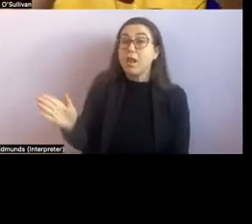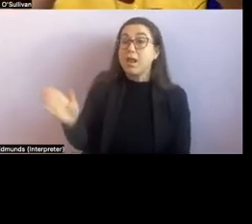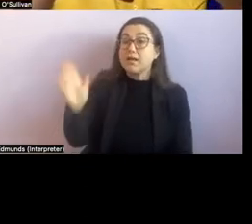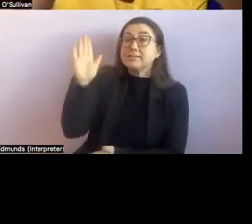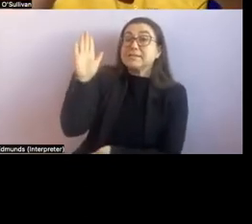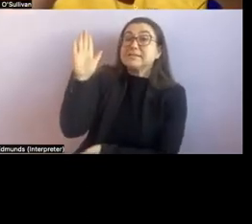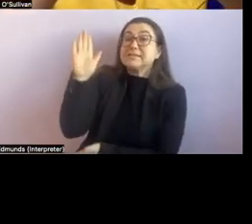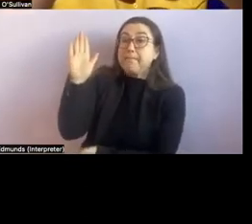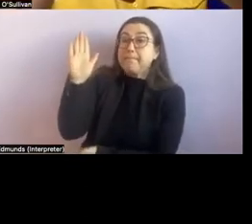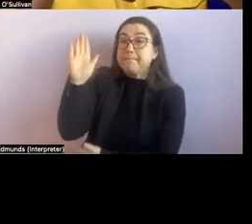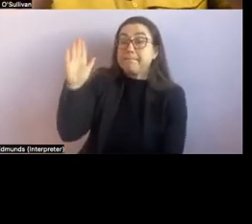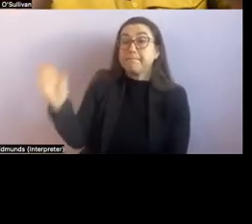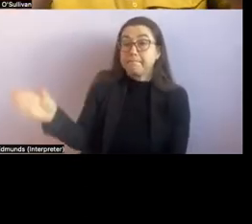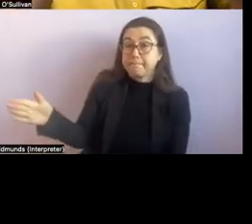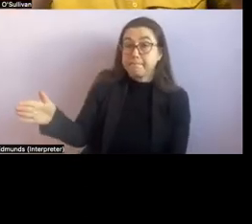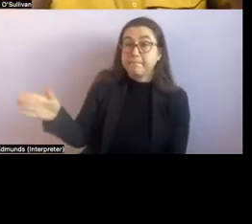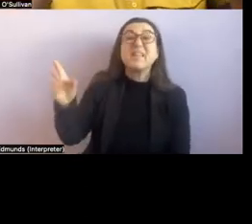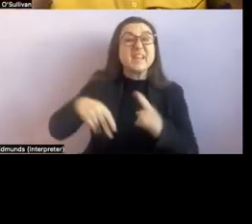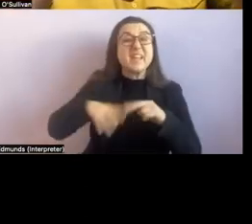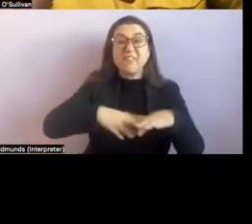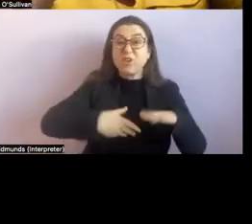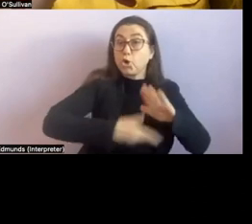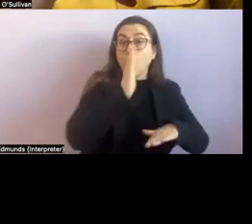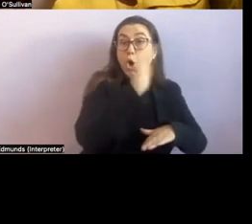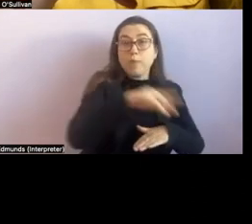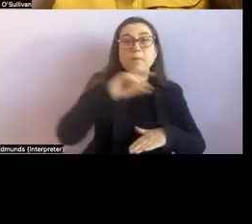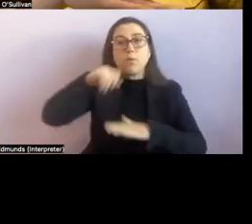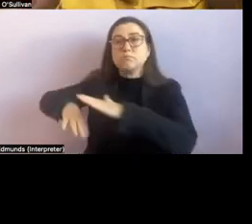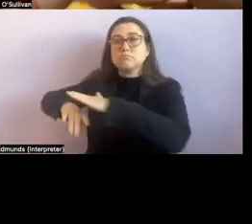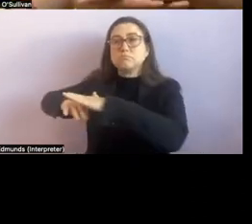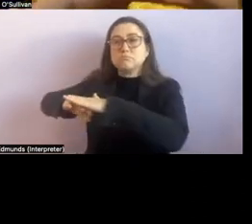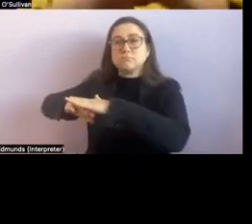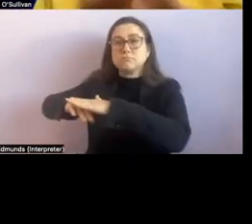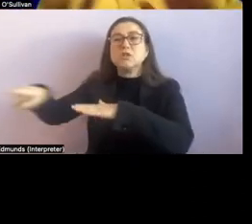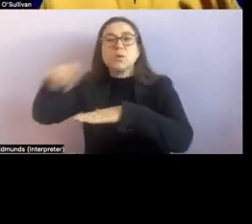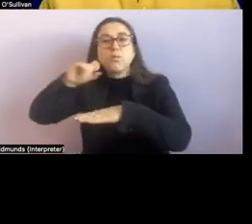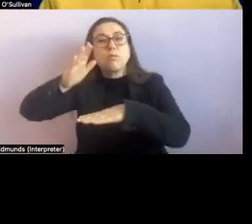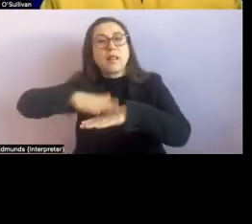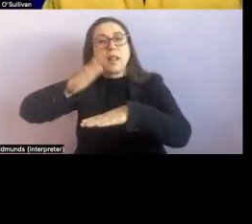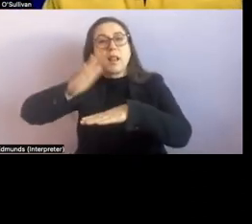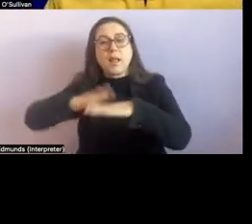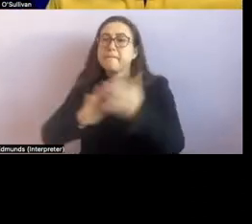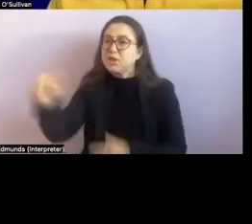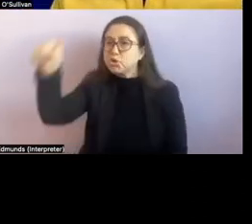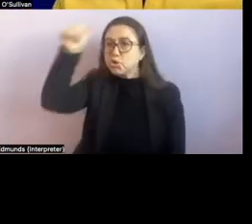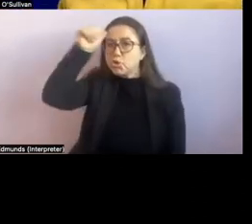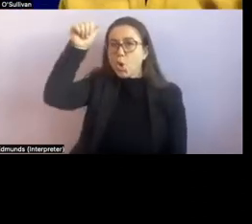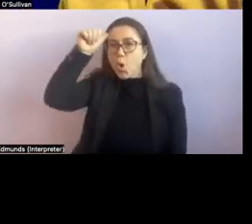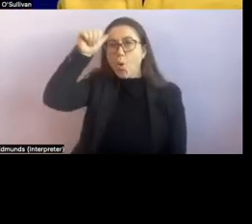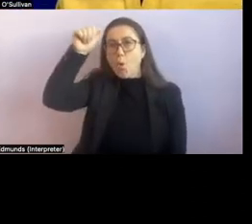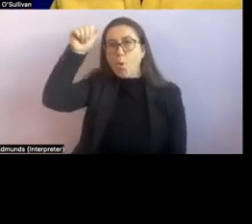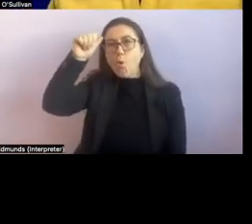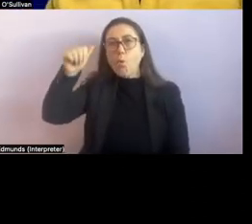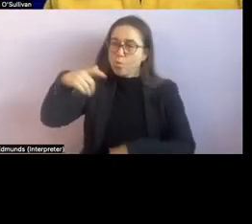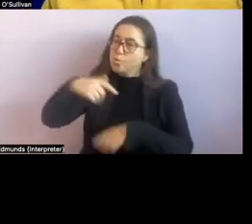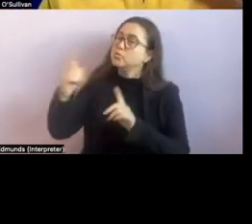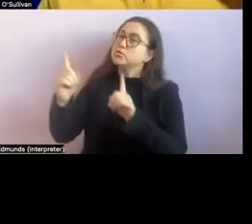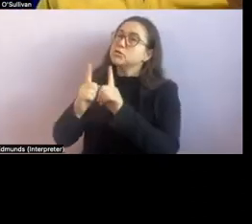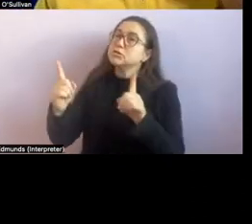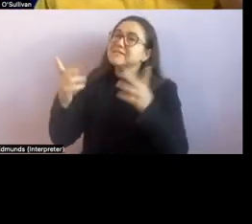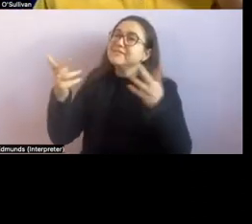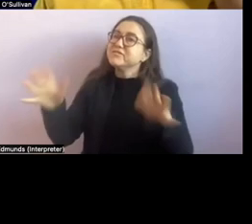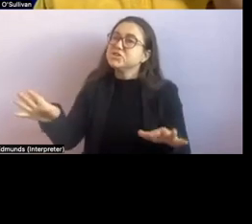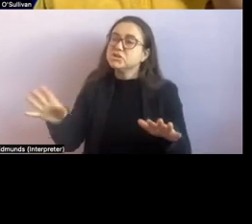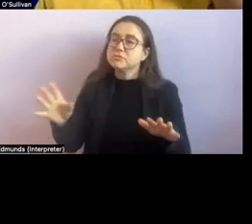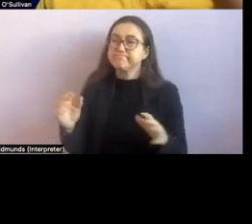hand underneath his hand and wiggle my fingers and he would do a slap slap and that was the end of our session so that was the haptic things that